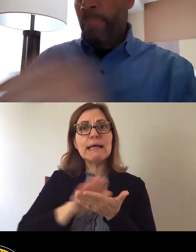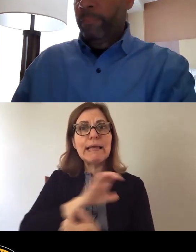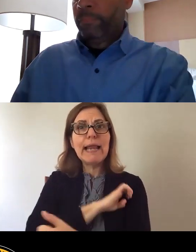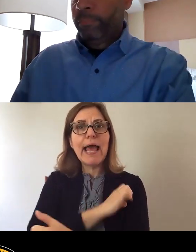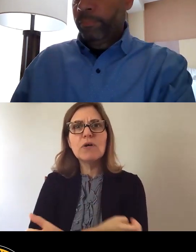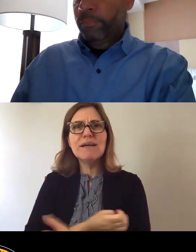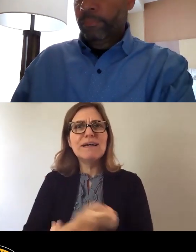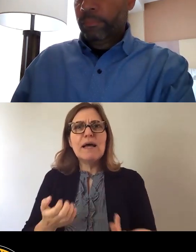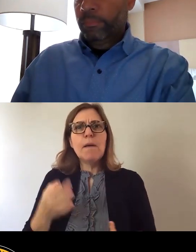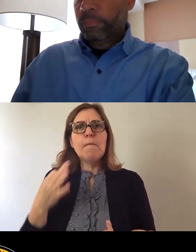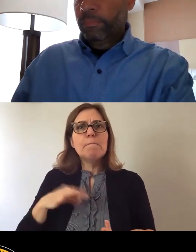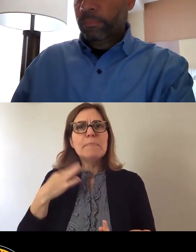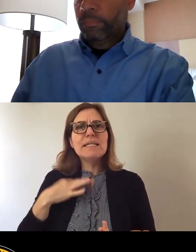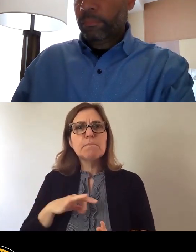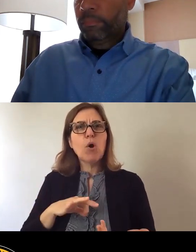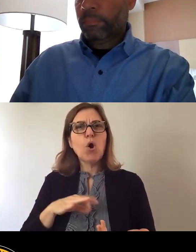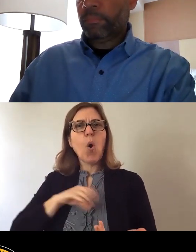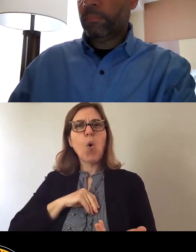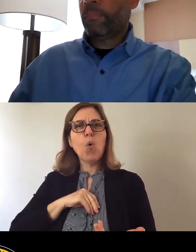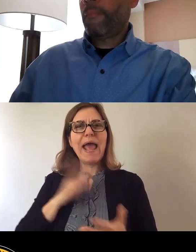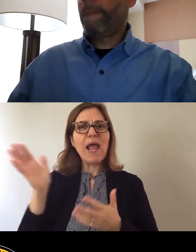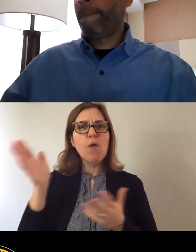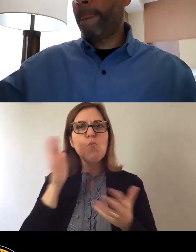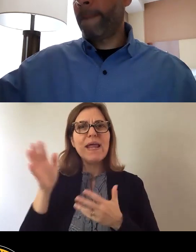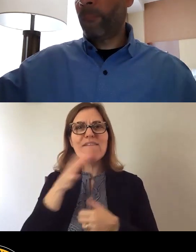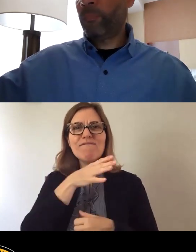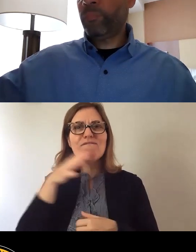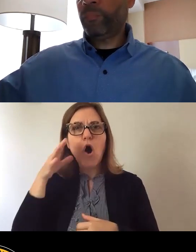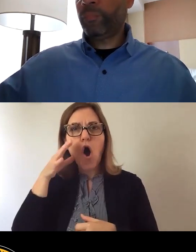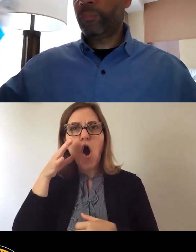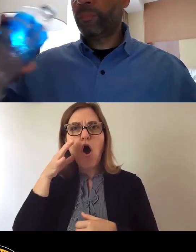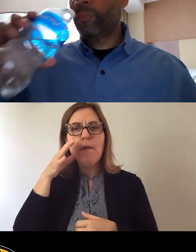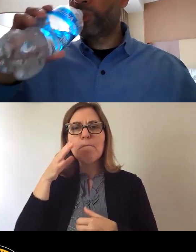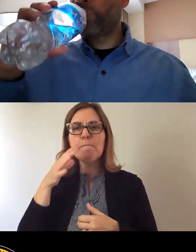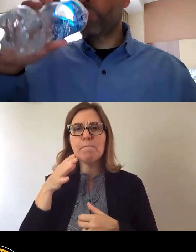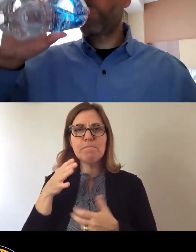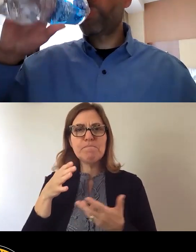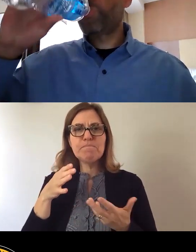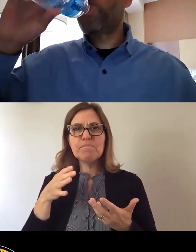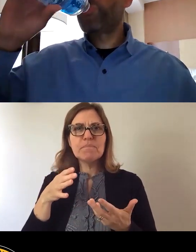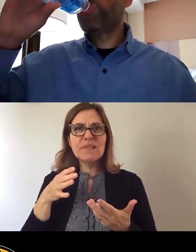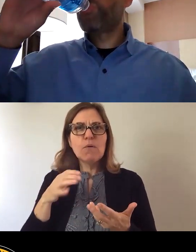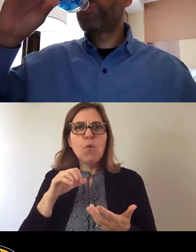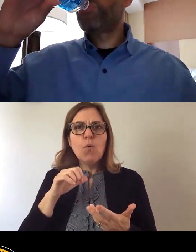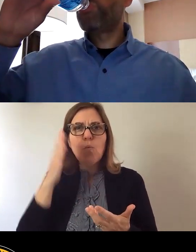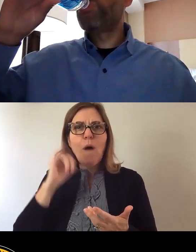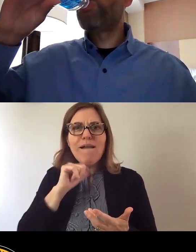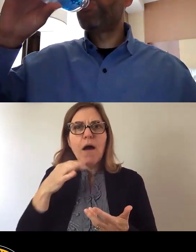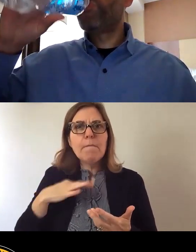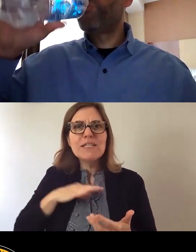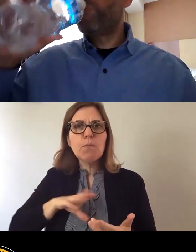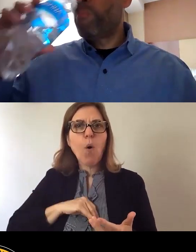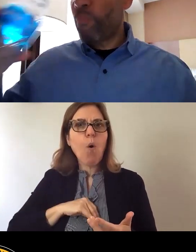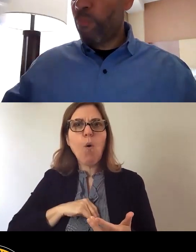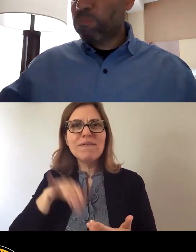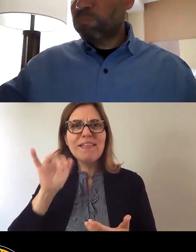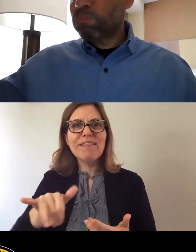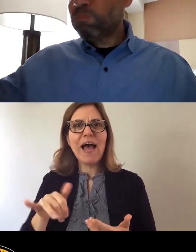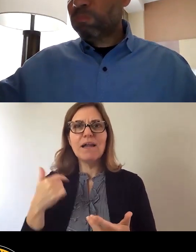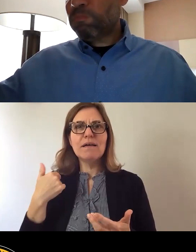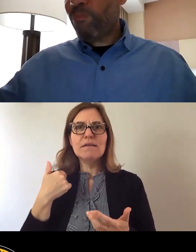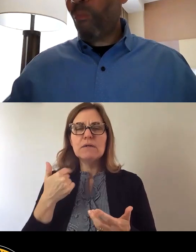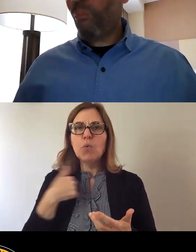their own wind farm and cut the cost of energy for our residents? Why can't we talk about food